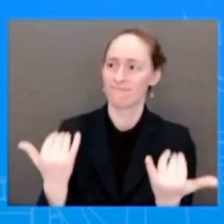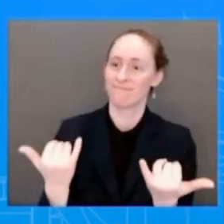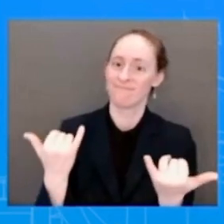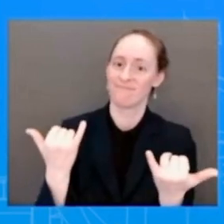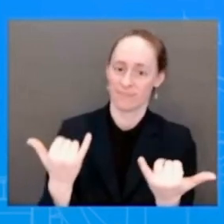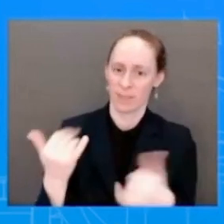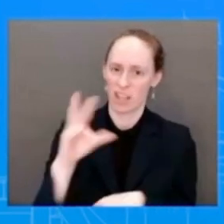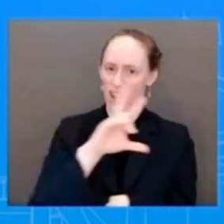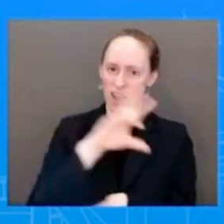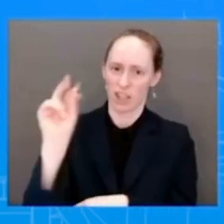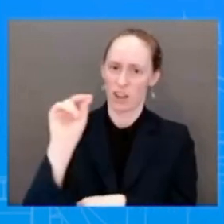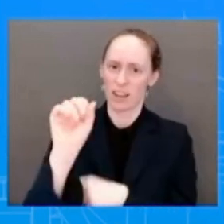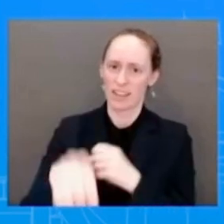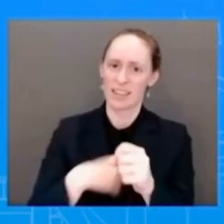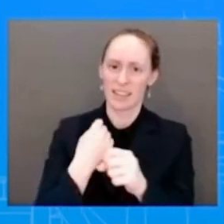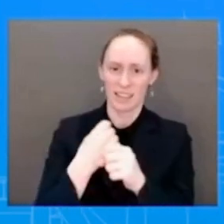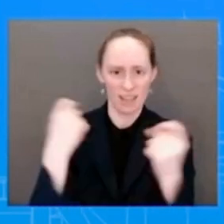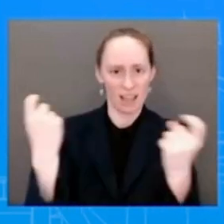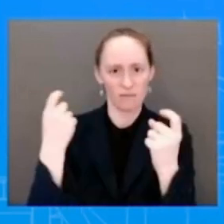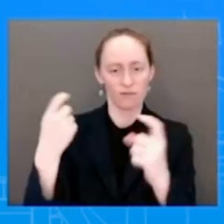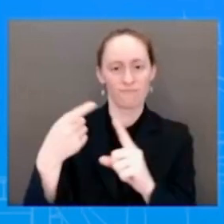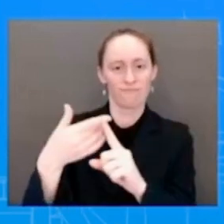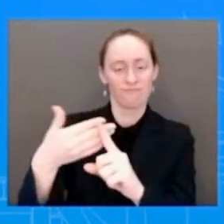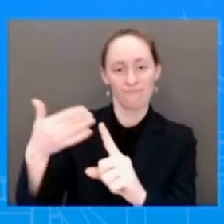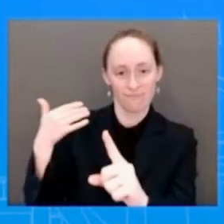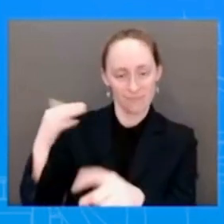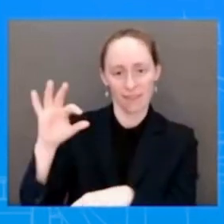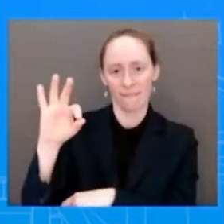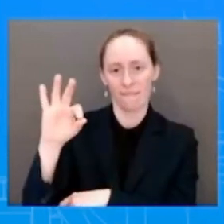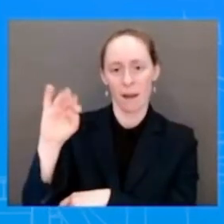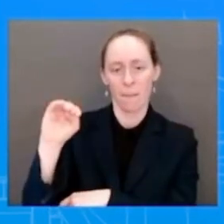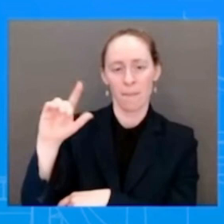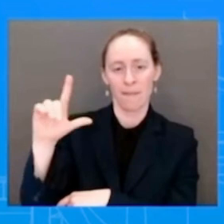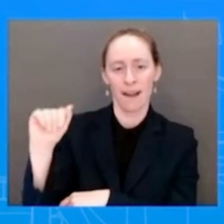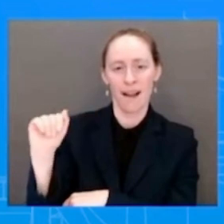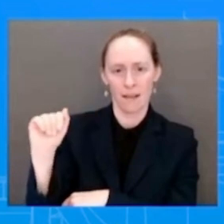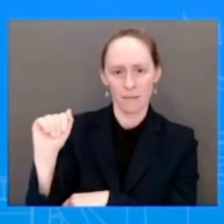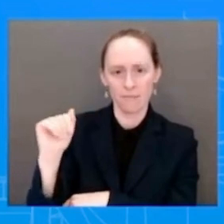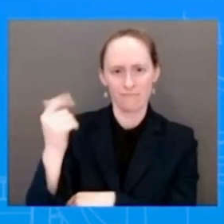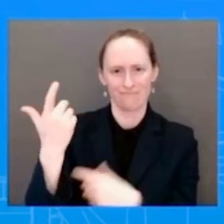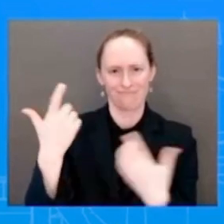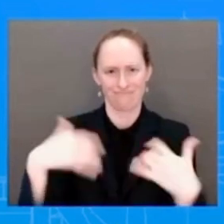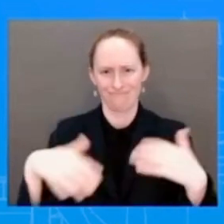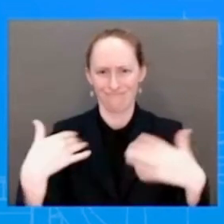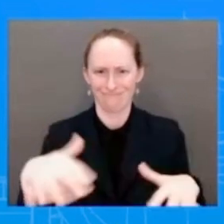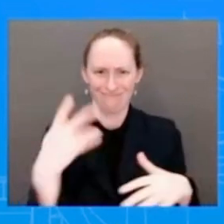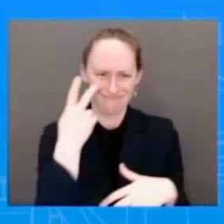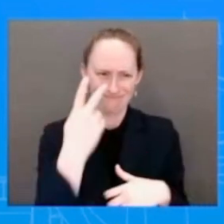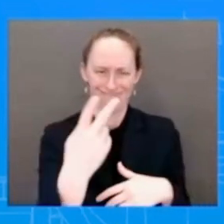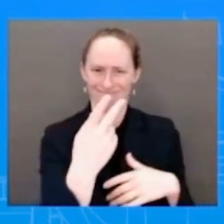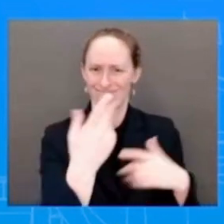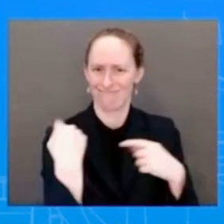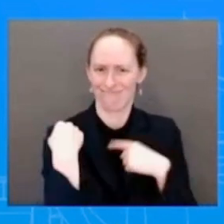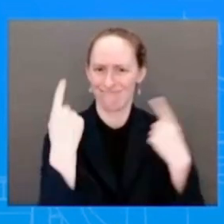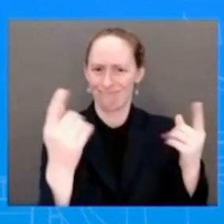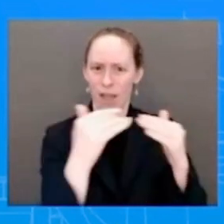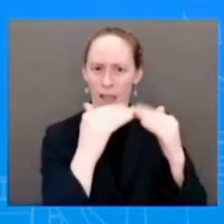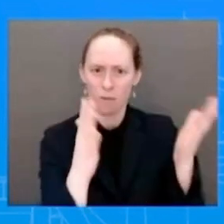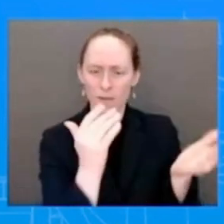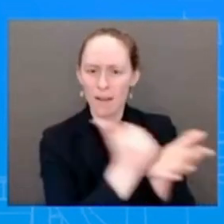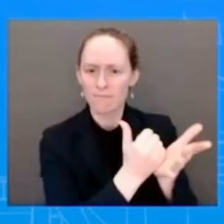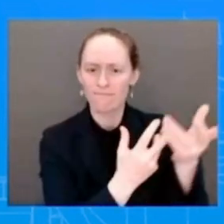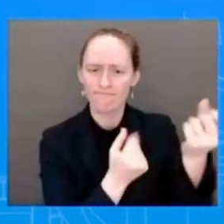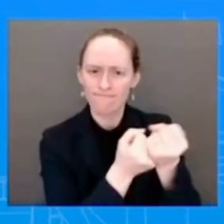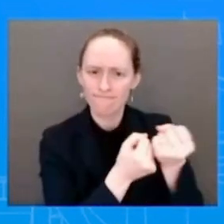is fighting for women and their access to healthcare amid extreme attacks from Republican officials just across the